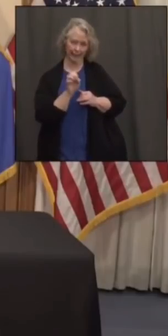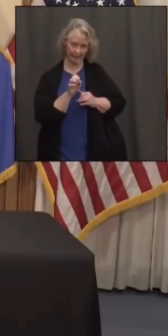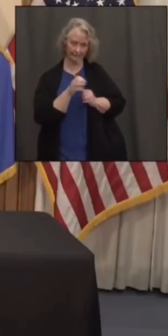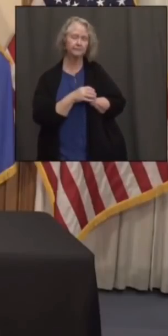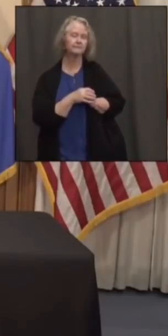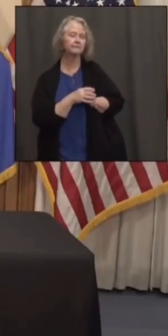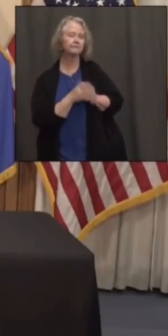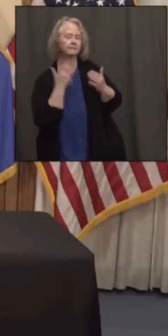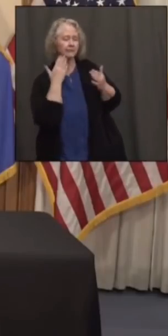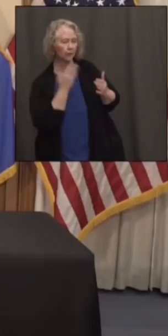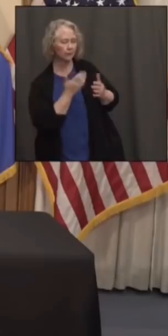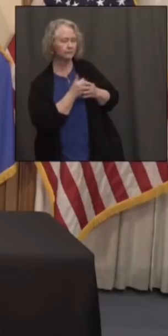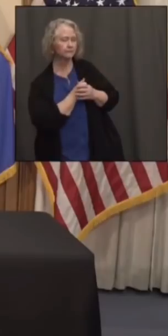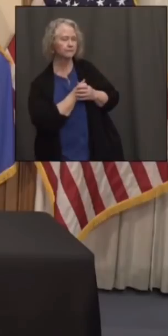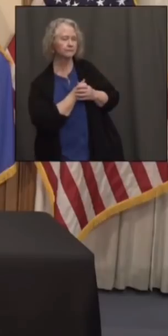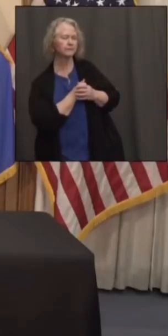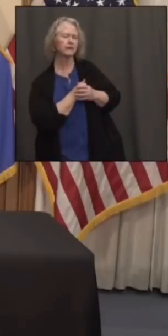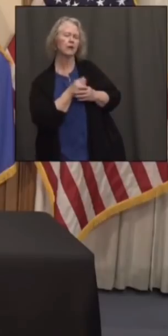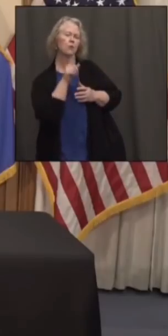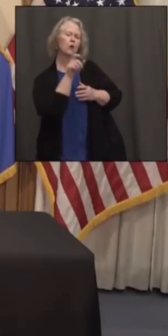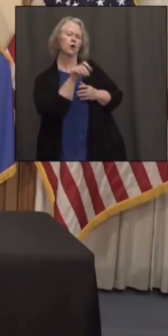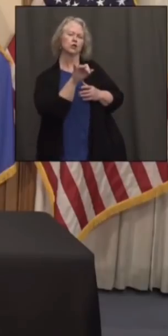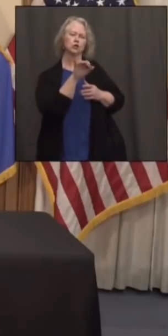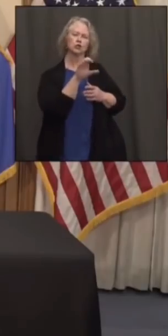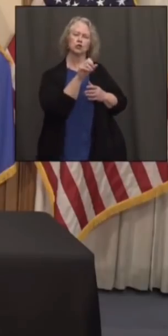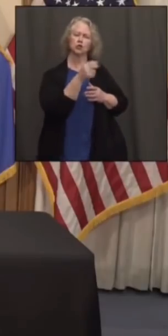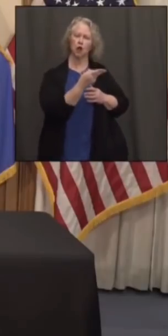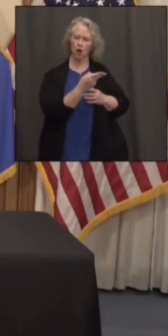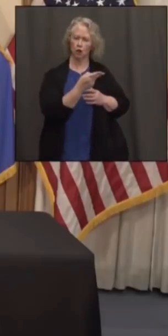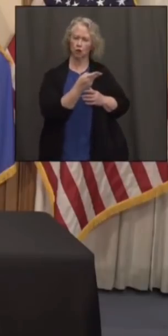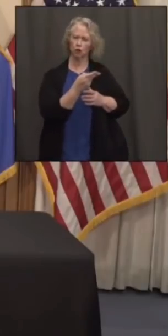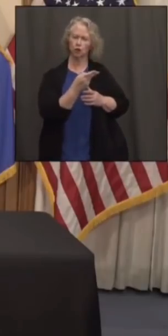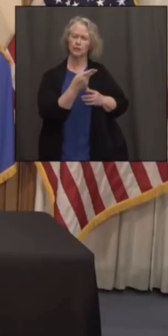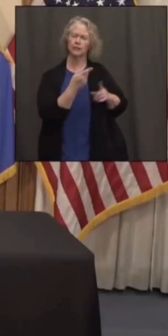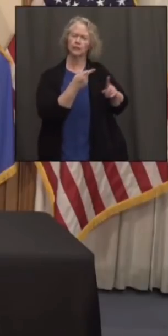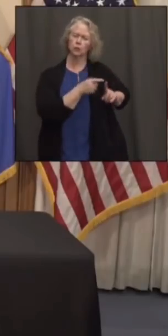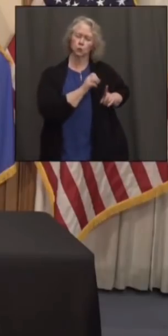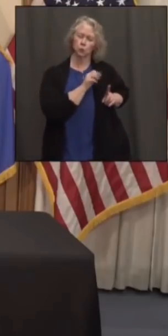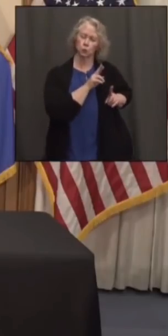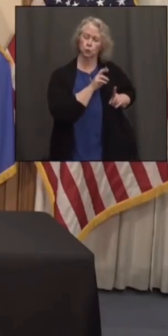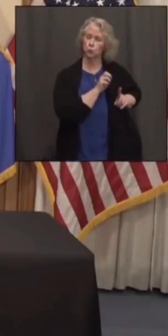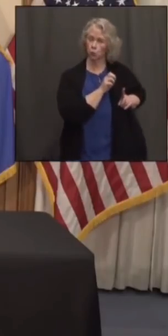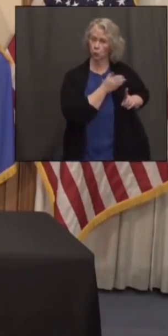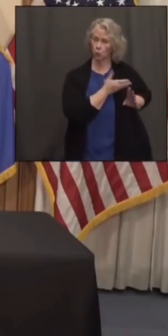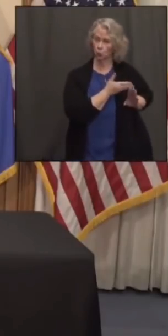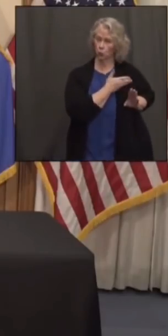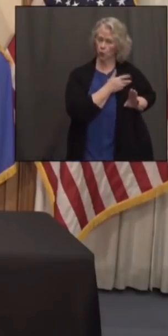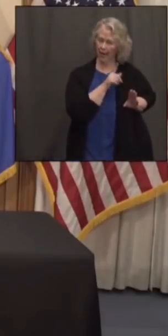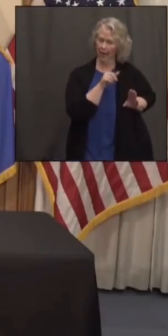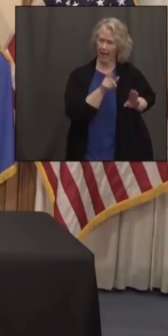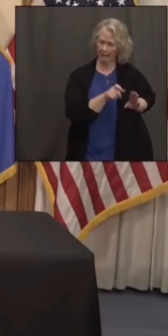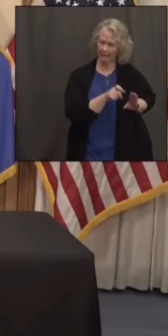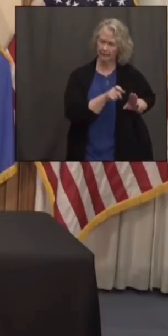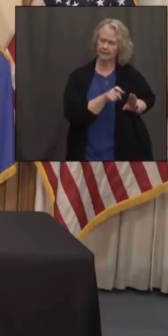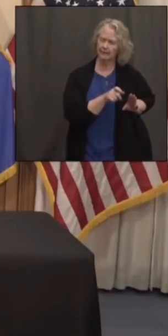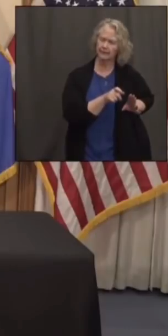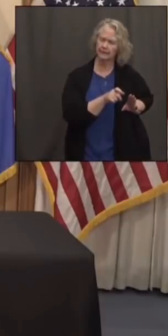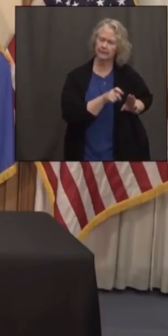Thanks, Max. Josh, real quick, I wanted to follow up on something Sue was asking about a little bit ago. You were saying that